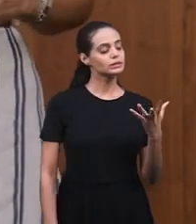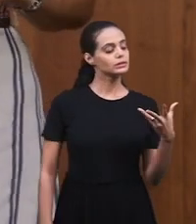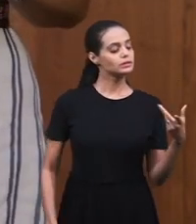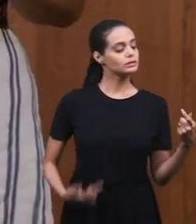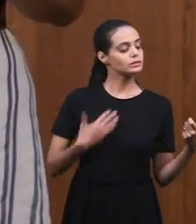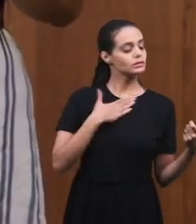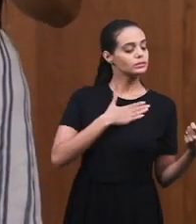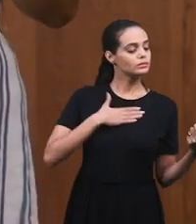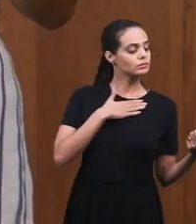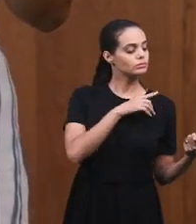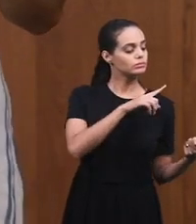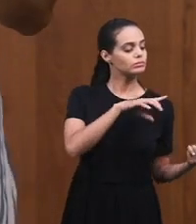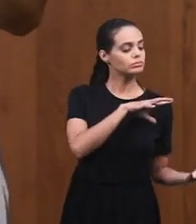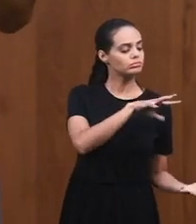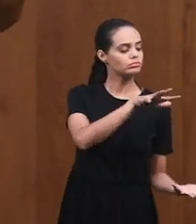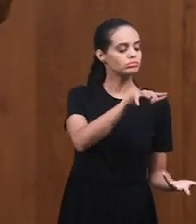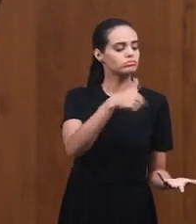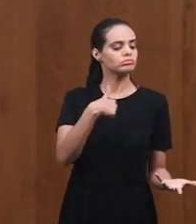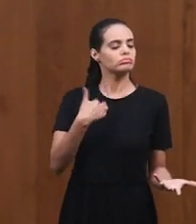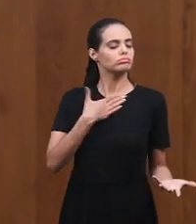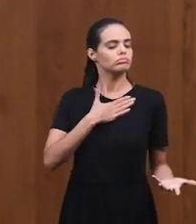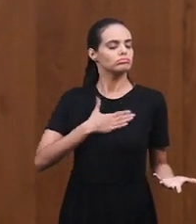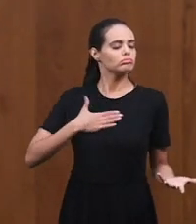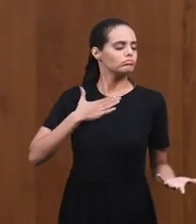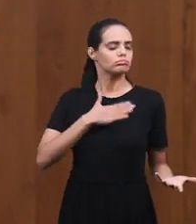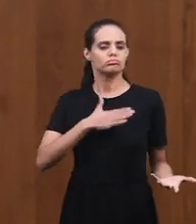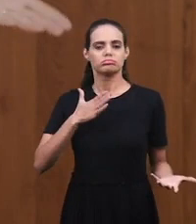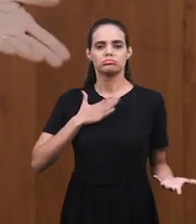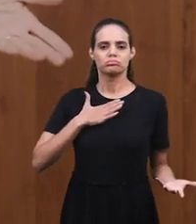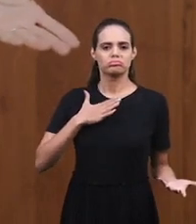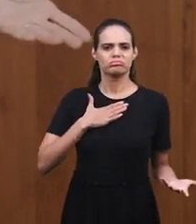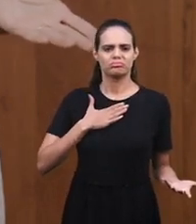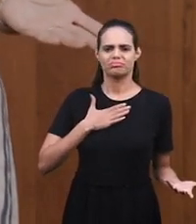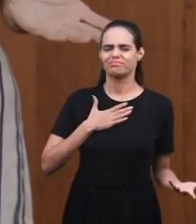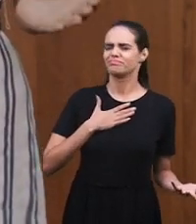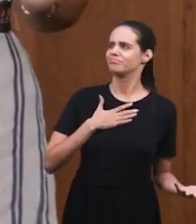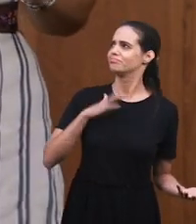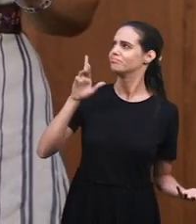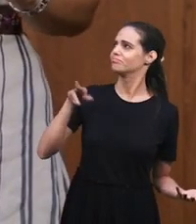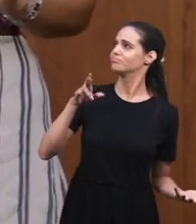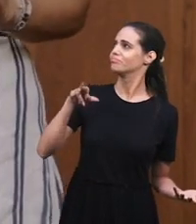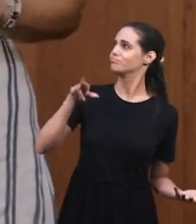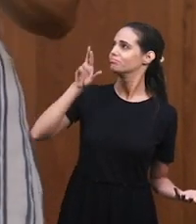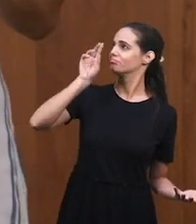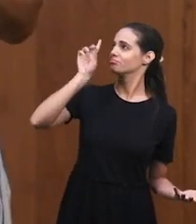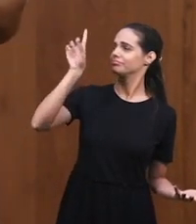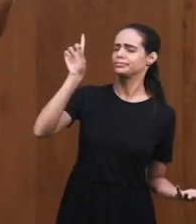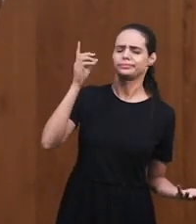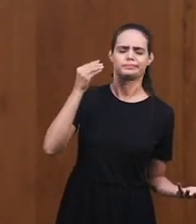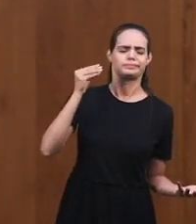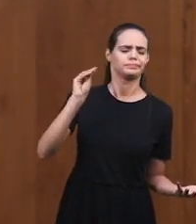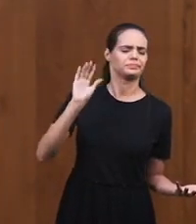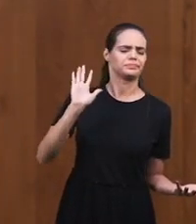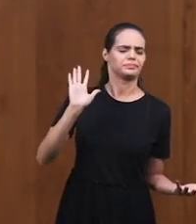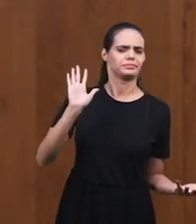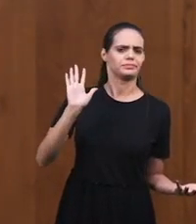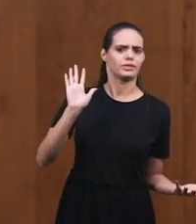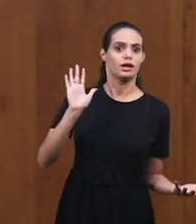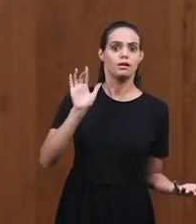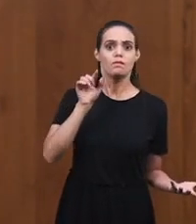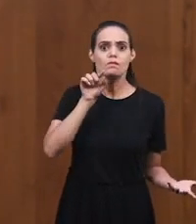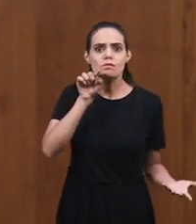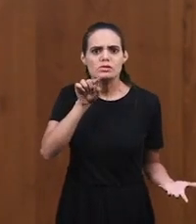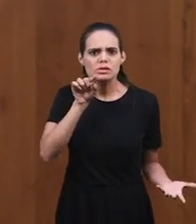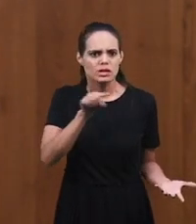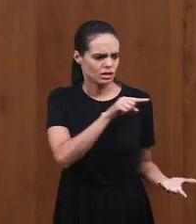pleasure in their own things. And they wouldn't worry about things that please that didn't please the Lord.